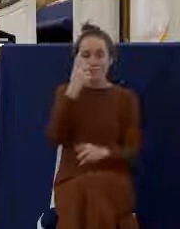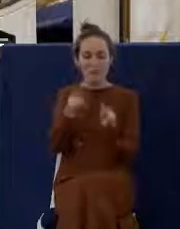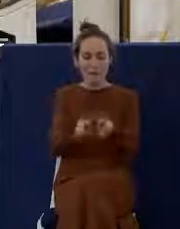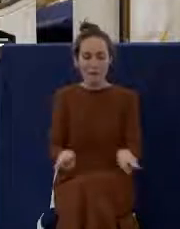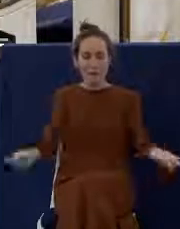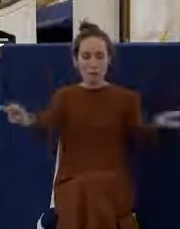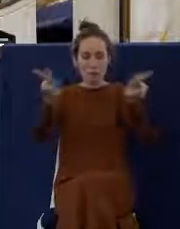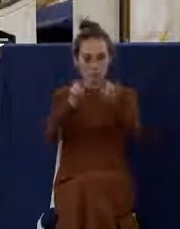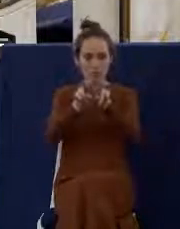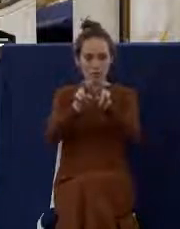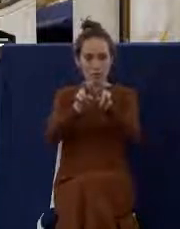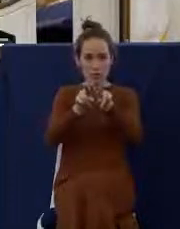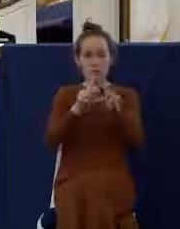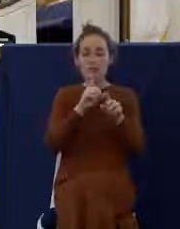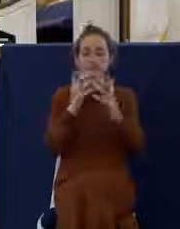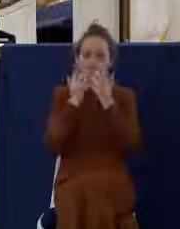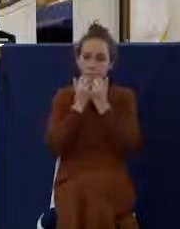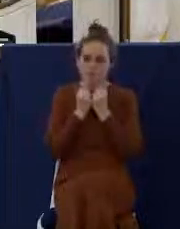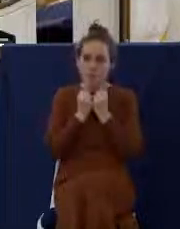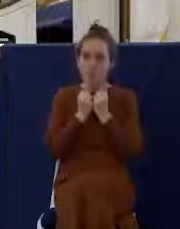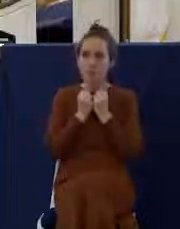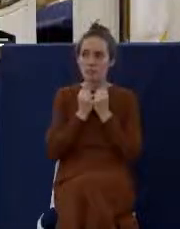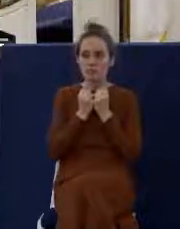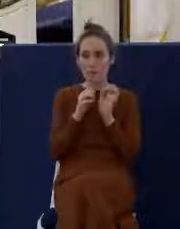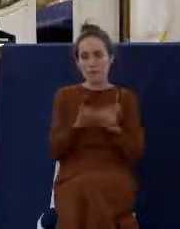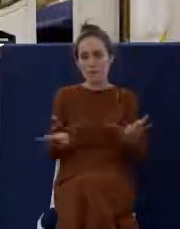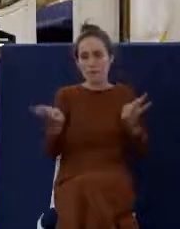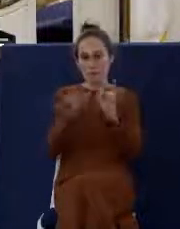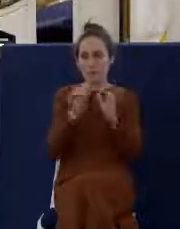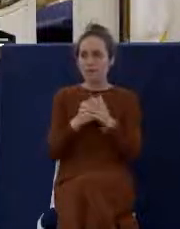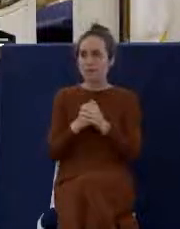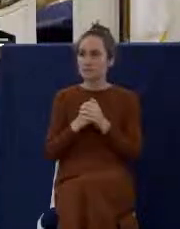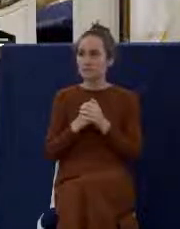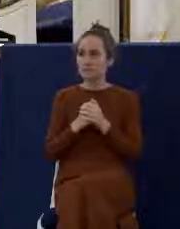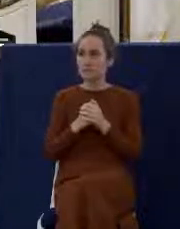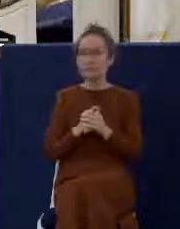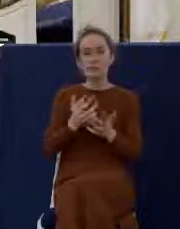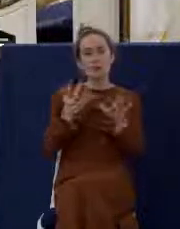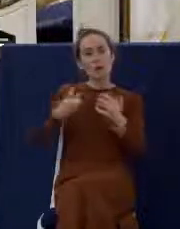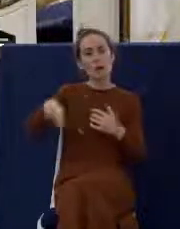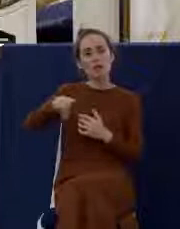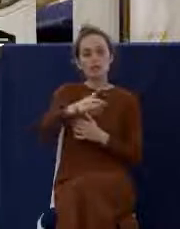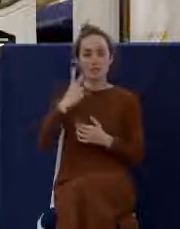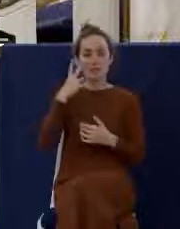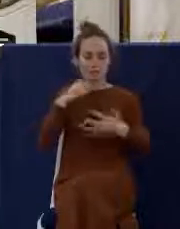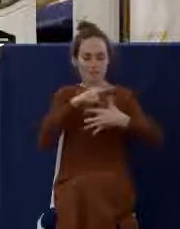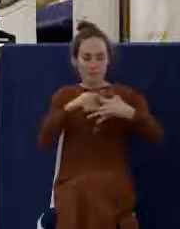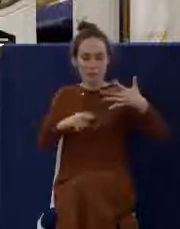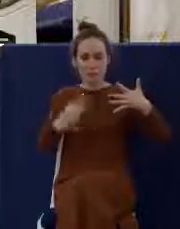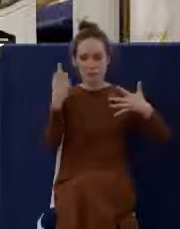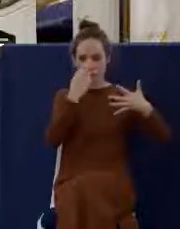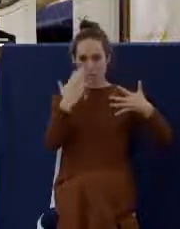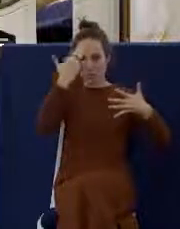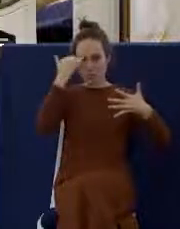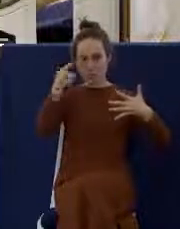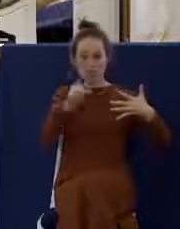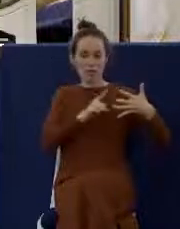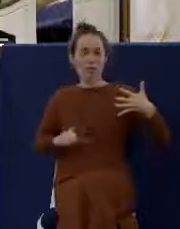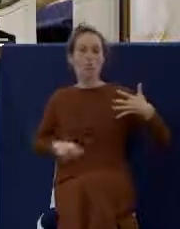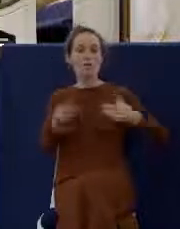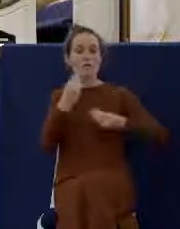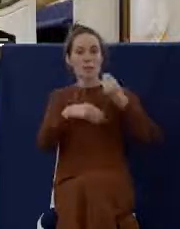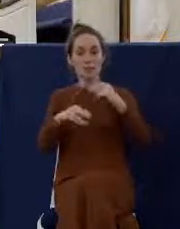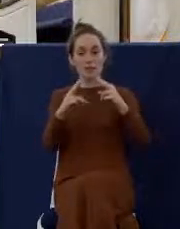of it. So what I want you to see today are just five reasons why it's so important and why we need to incorporate this in our